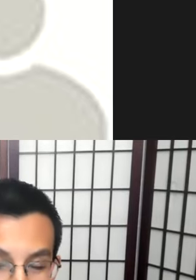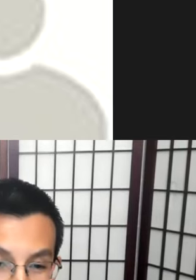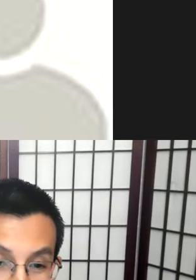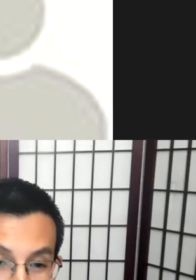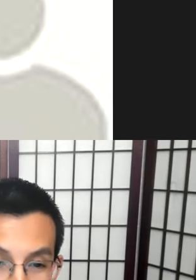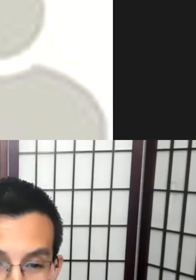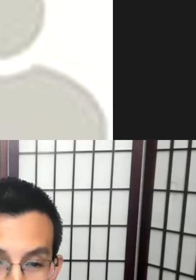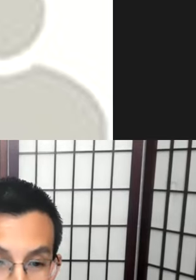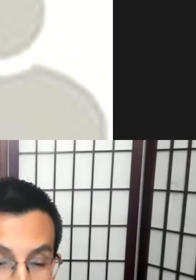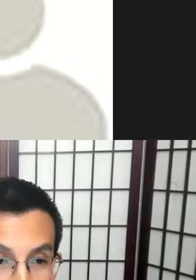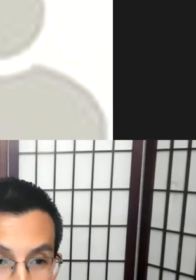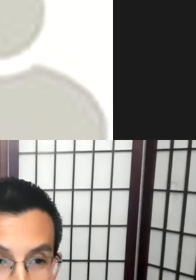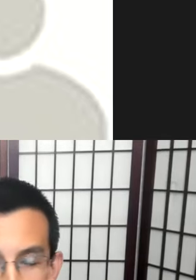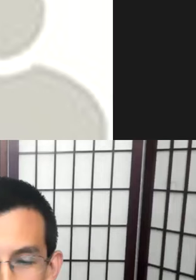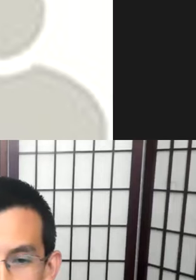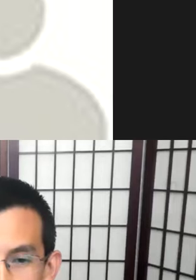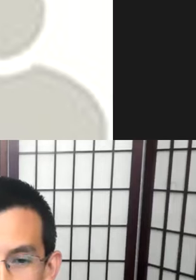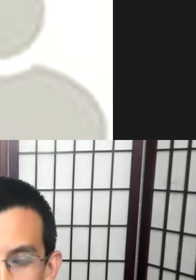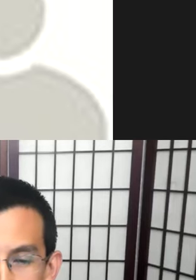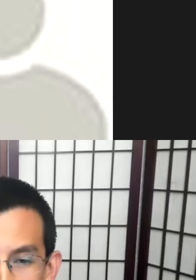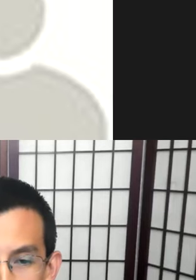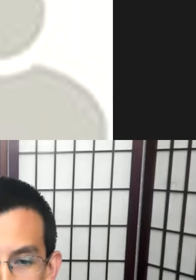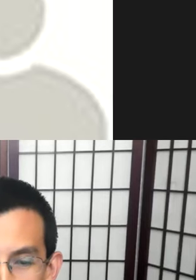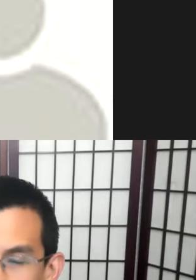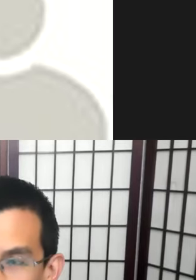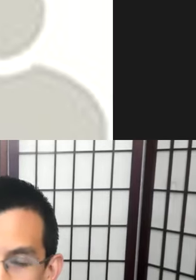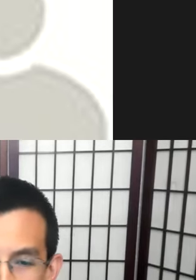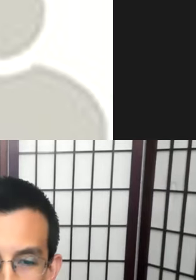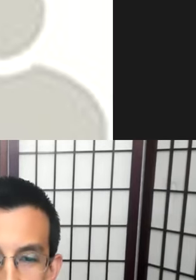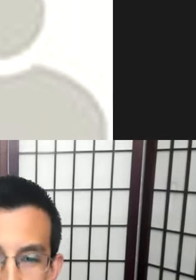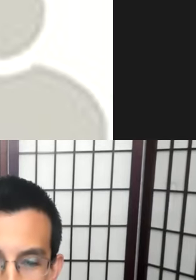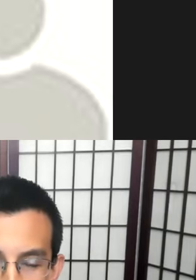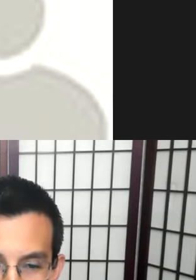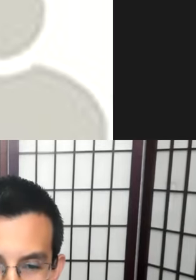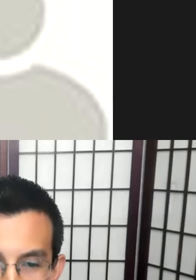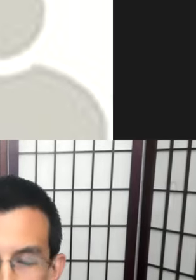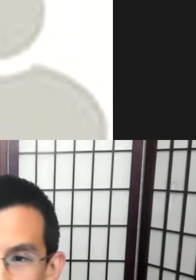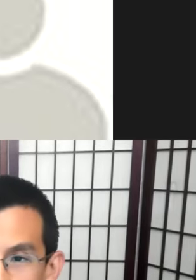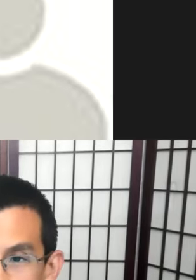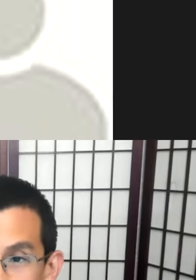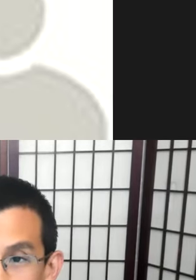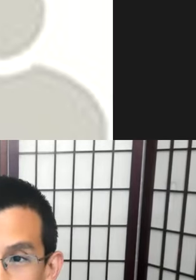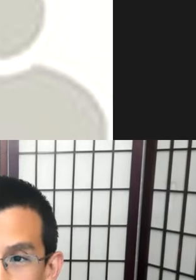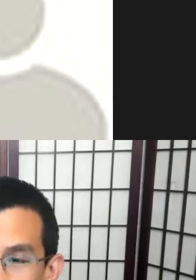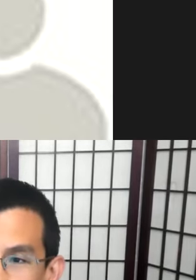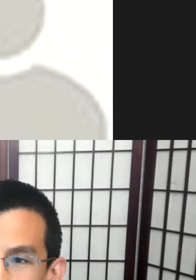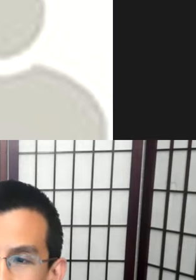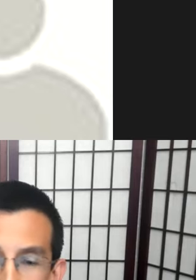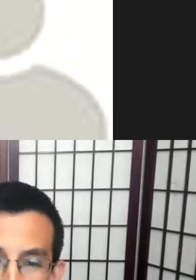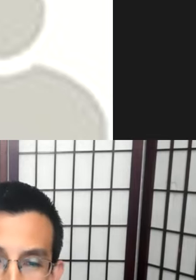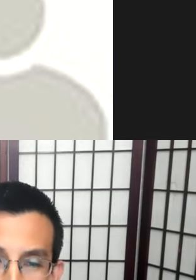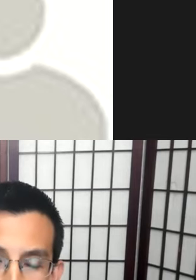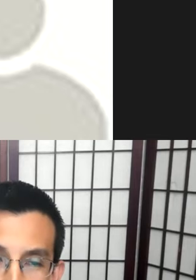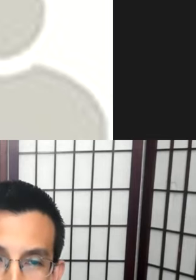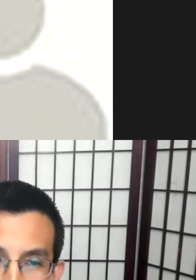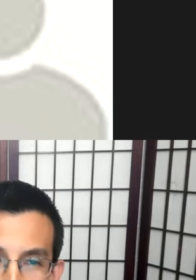with that notion of radical indigenous, but I discussed in my talk by bringing in indigenous values and ways of knowing and